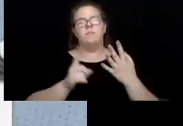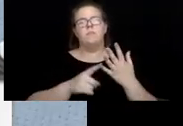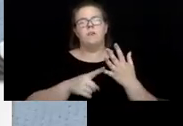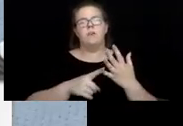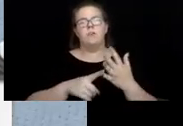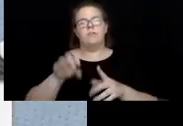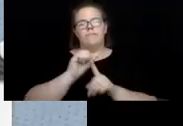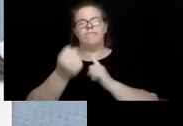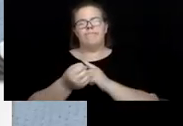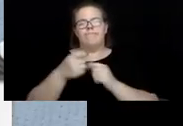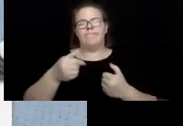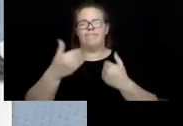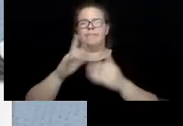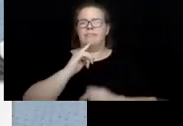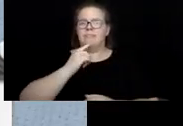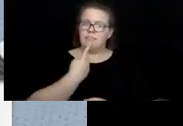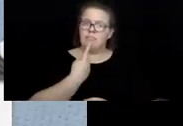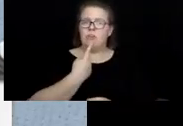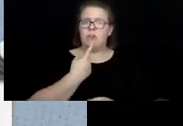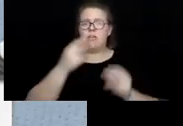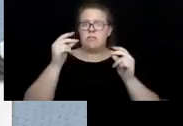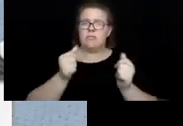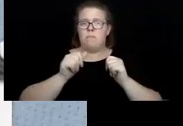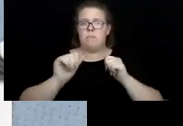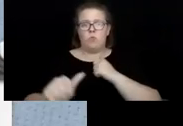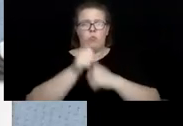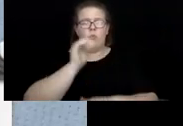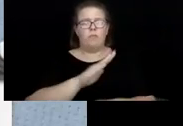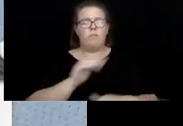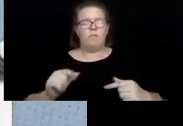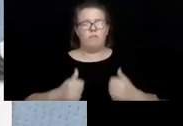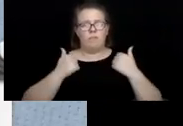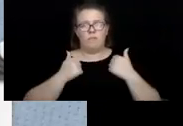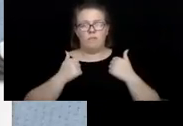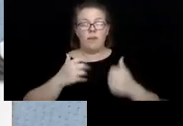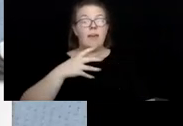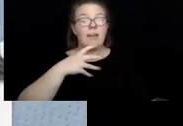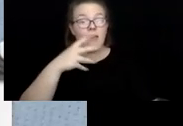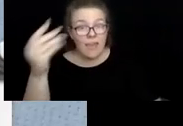present a serious or immediate threat to life and